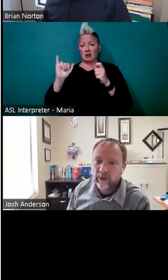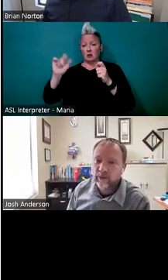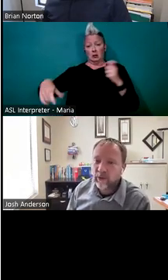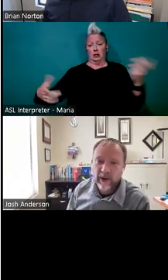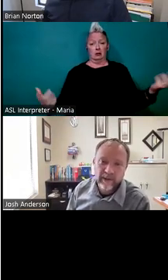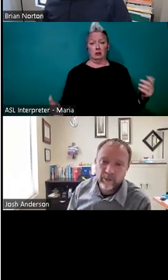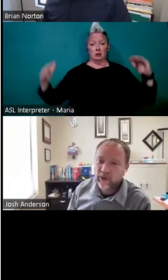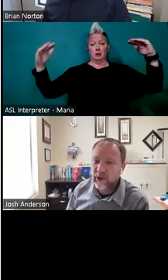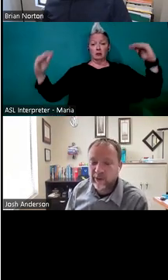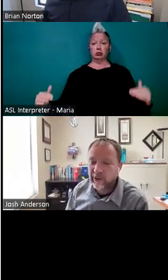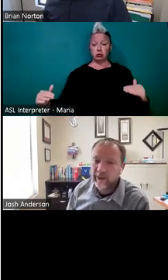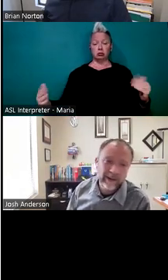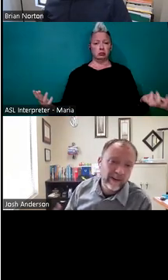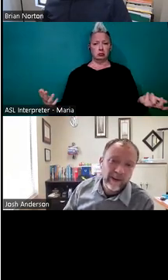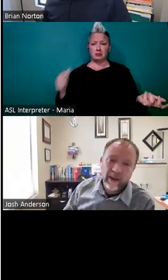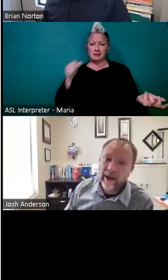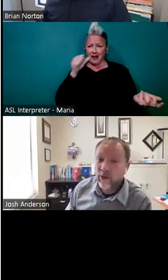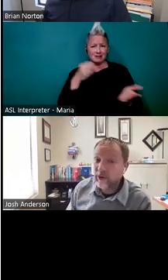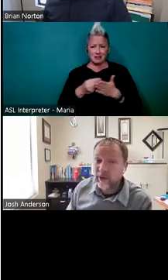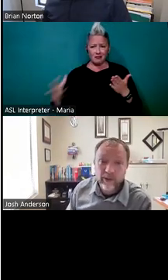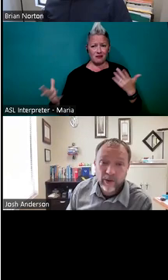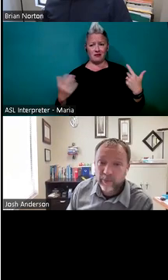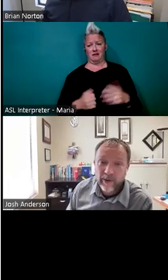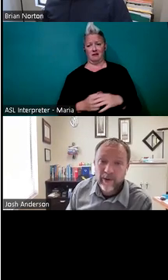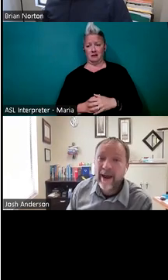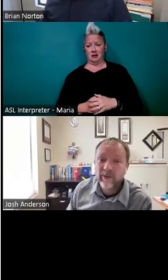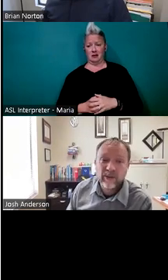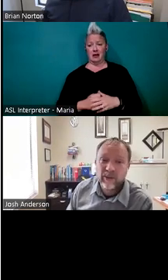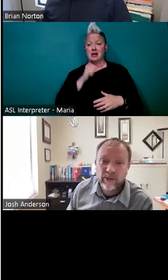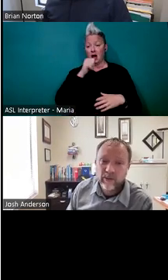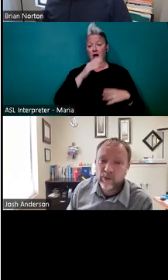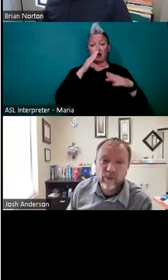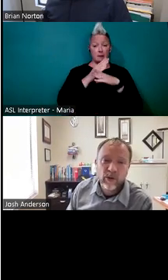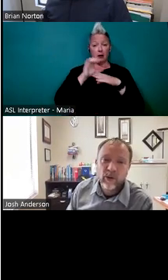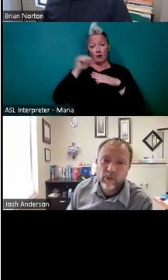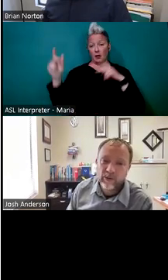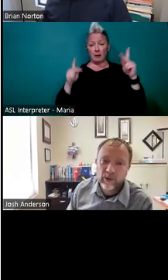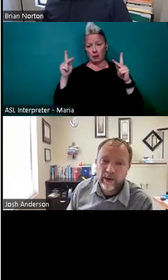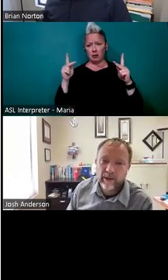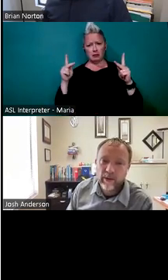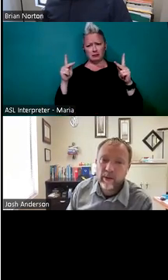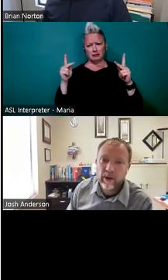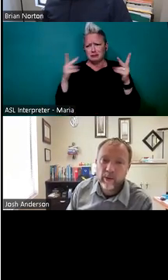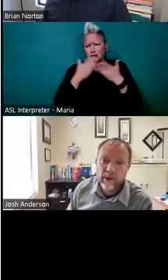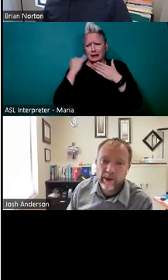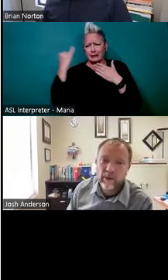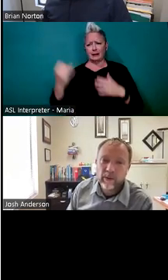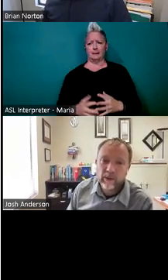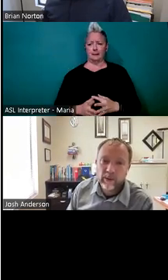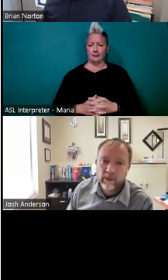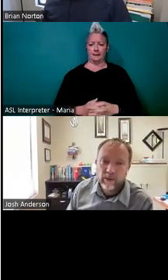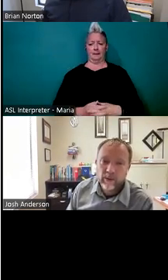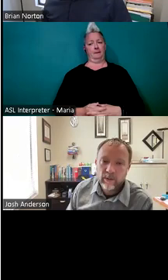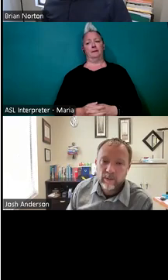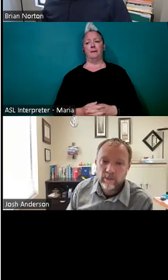itself that a lot of times doesn't cost anything. And as long as it doesn't cause a barrier to access to other individuals, always a great, great, great way to go.